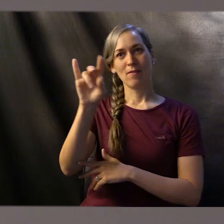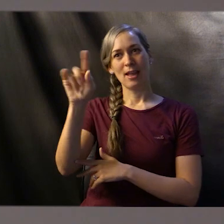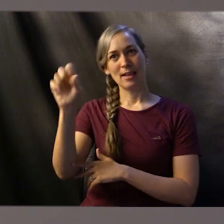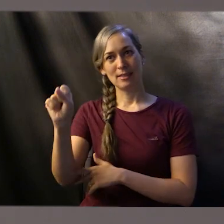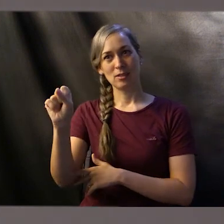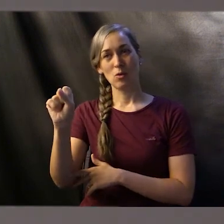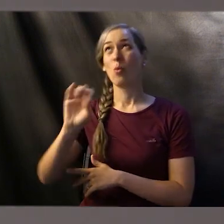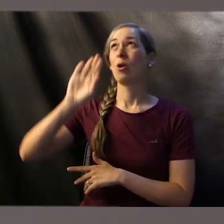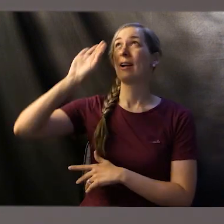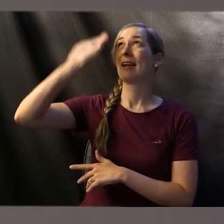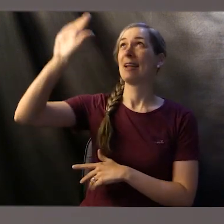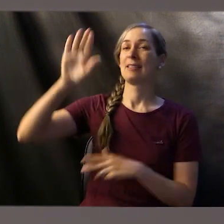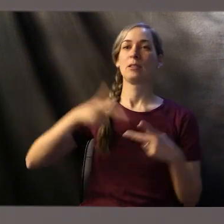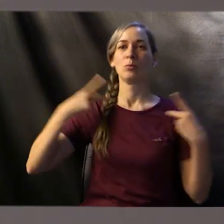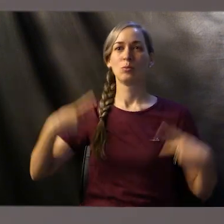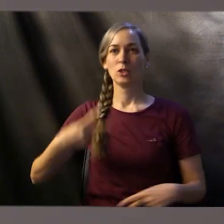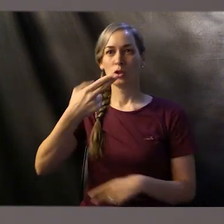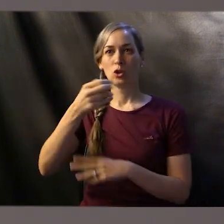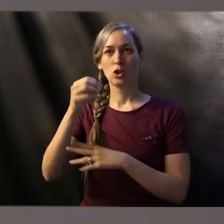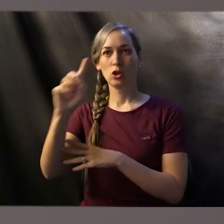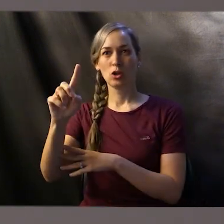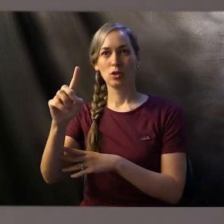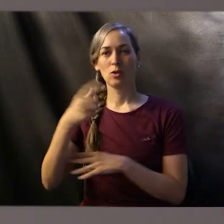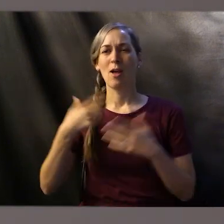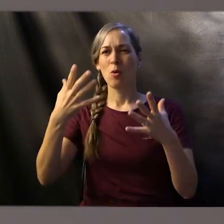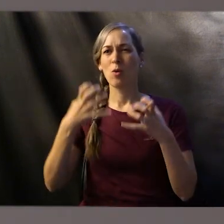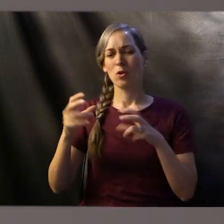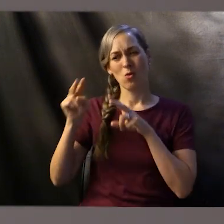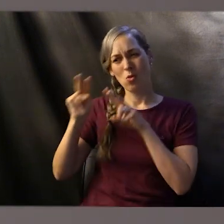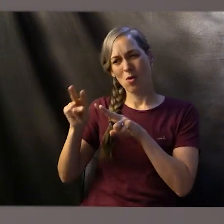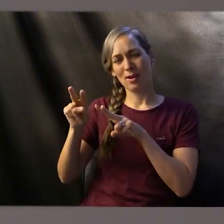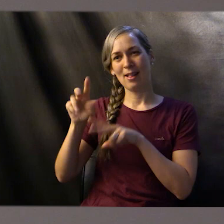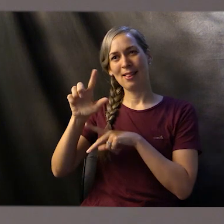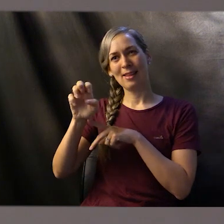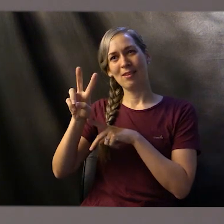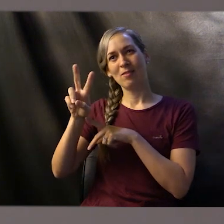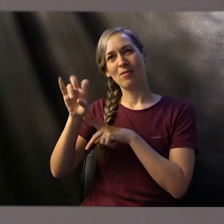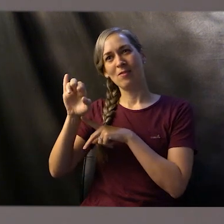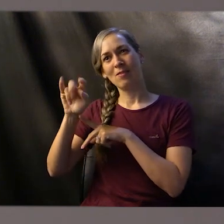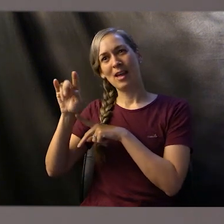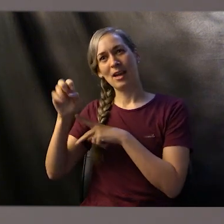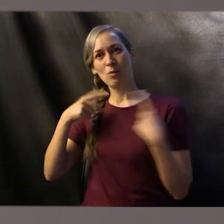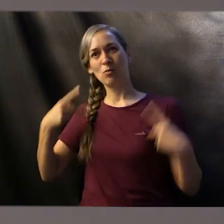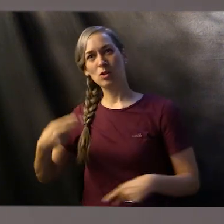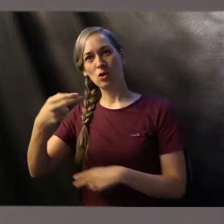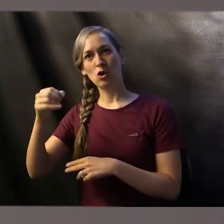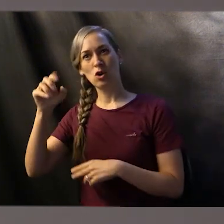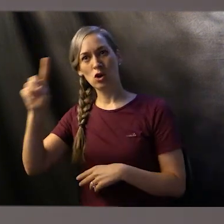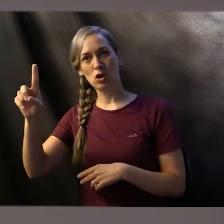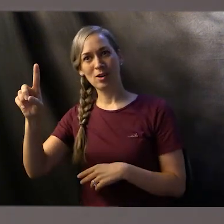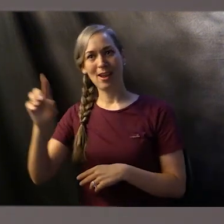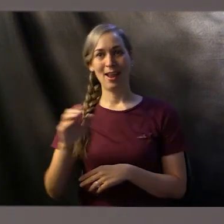And I want to look at parallels between the original priesthood and us, Christians. The new royal priesthood. So that we